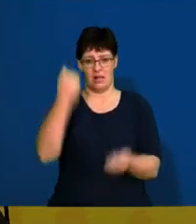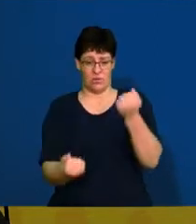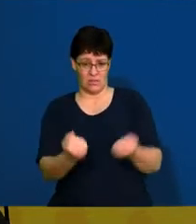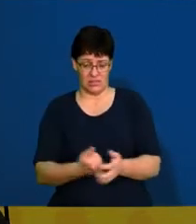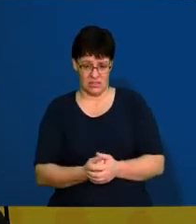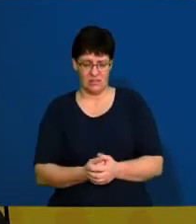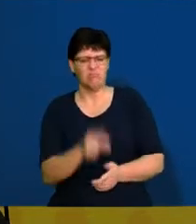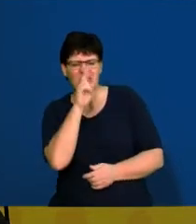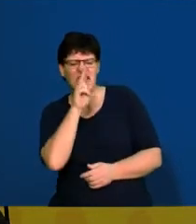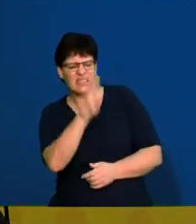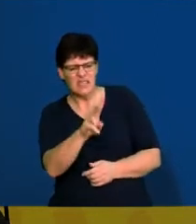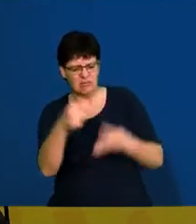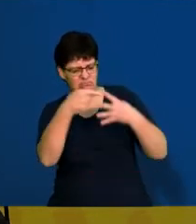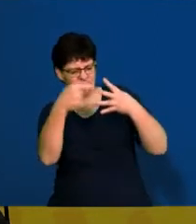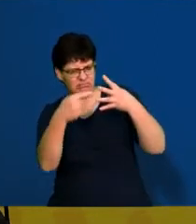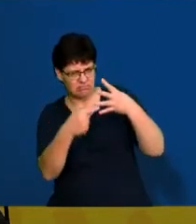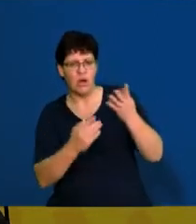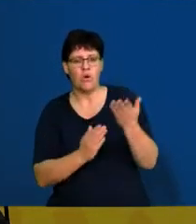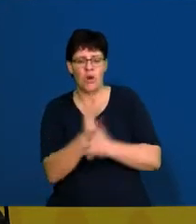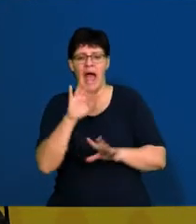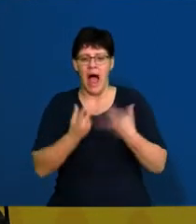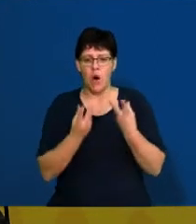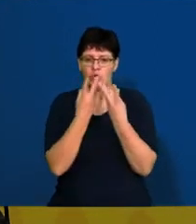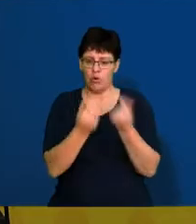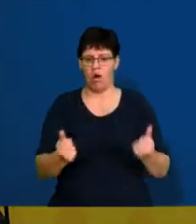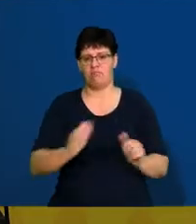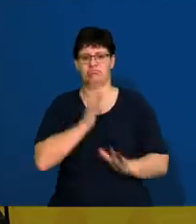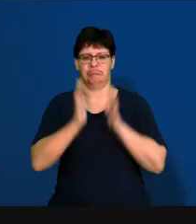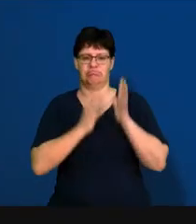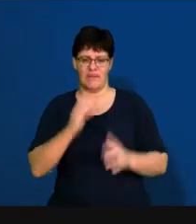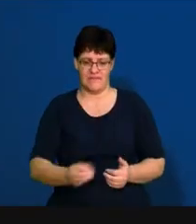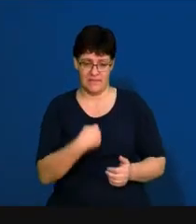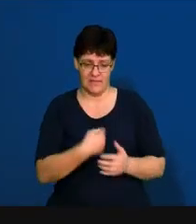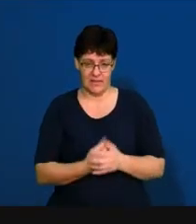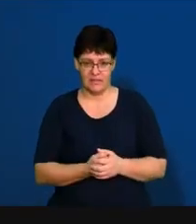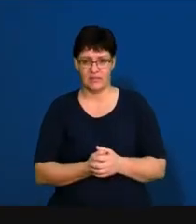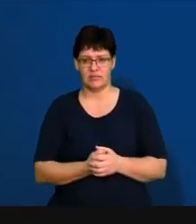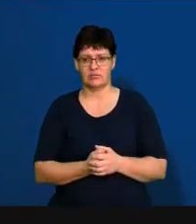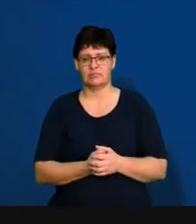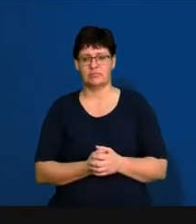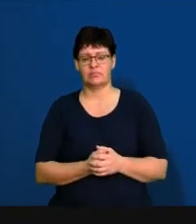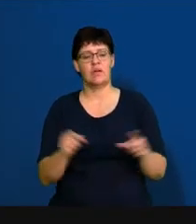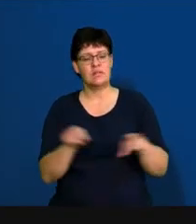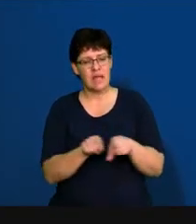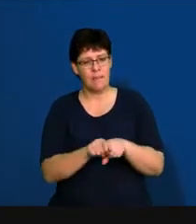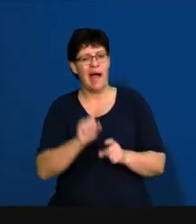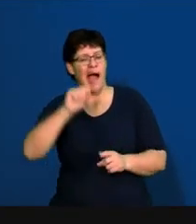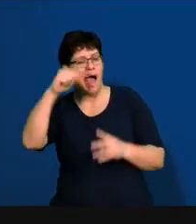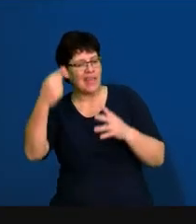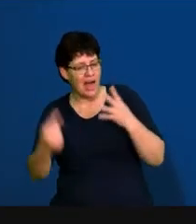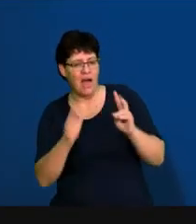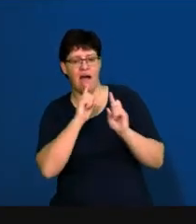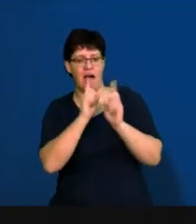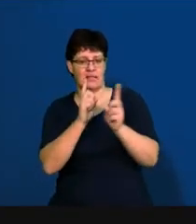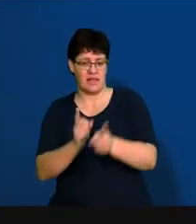you can go through in order to solve your grievance. And then you can have any other relevant answer